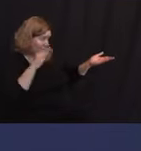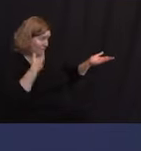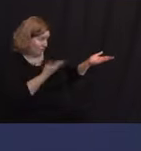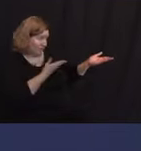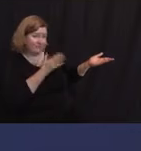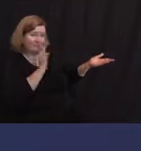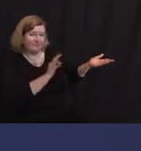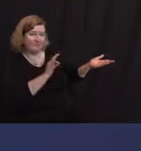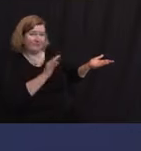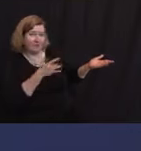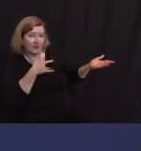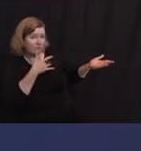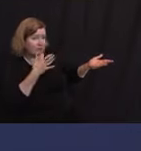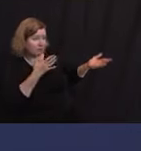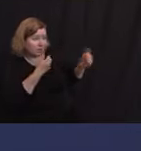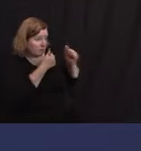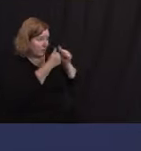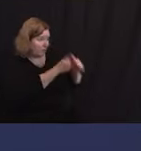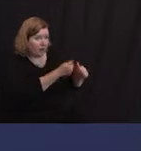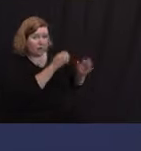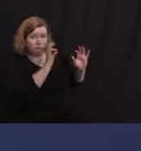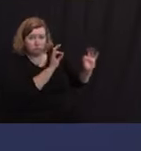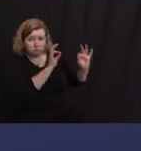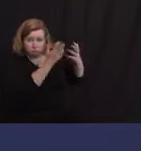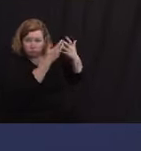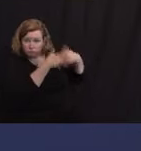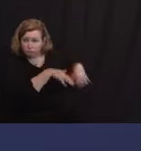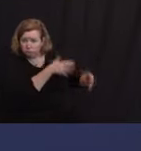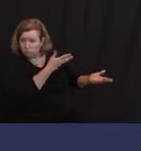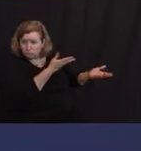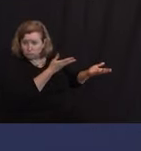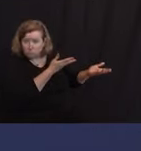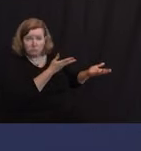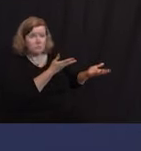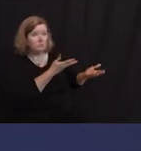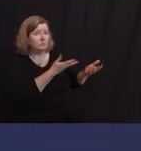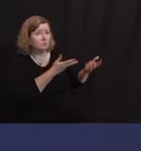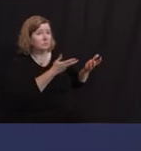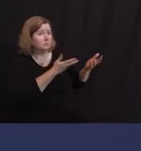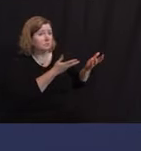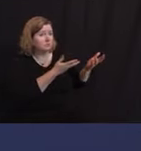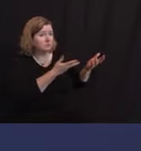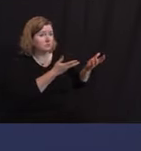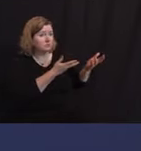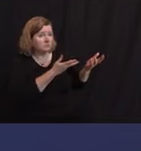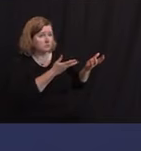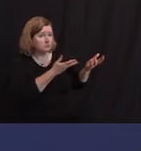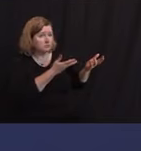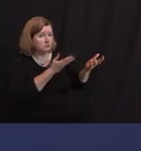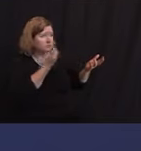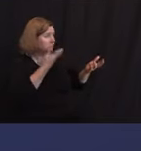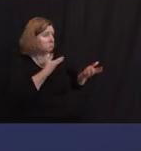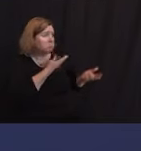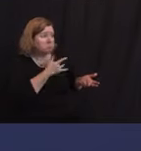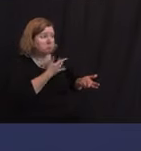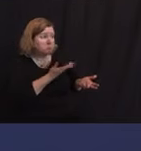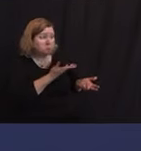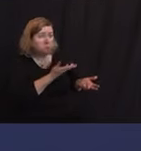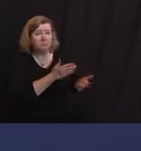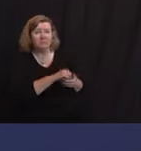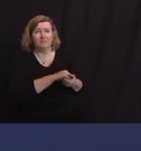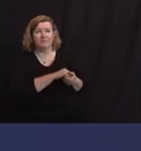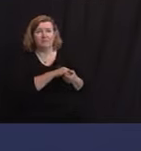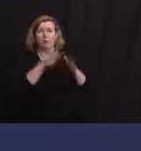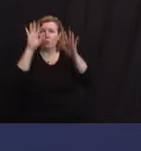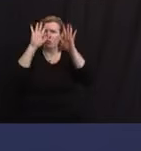Compliance feels like it remains on the low side, which you can verify or challenge that. Weather's decent.